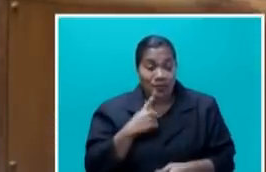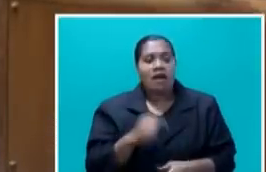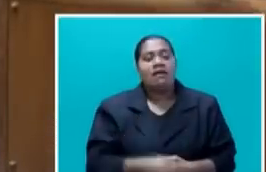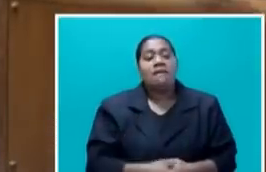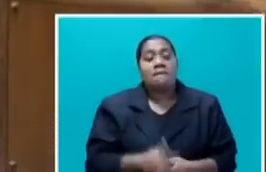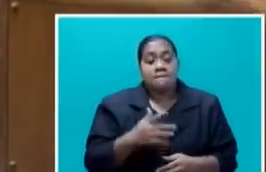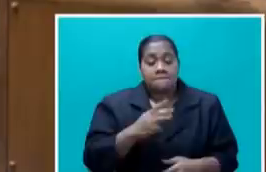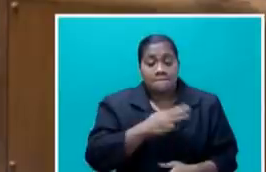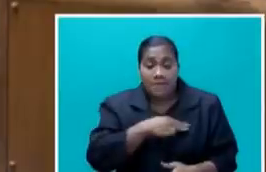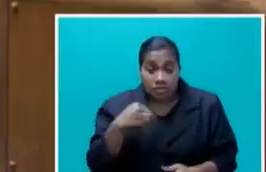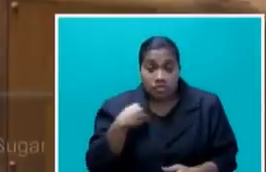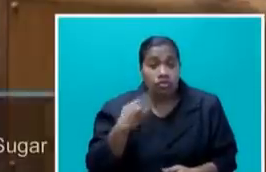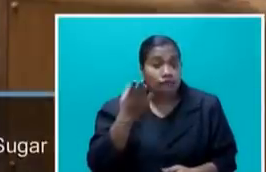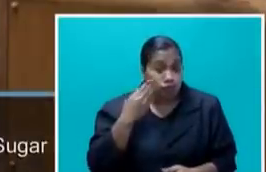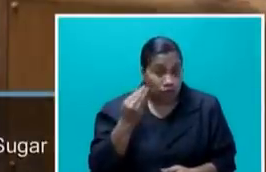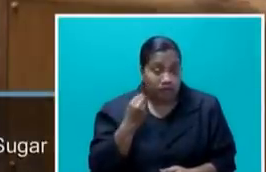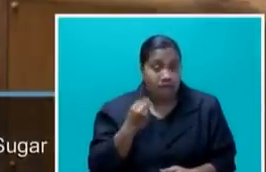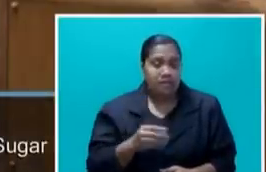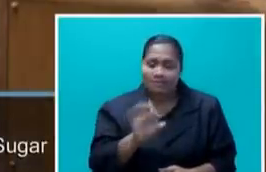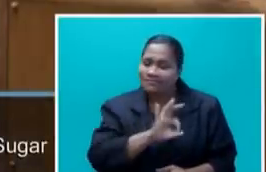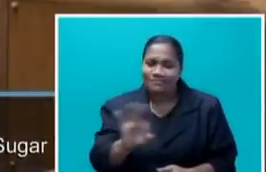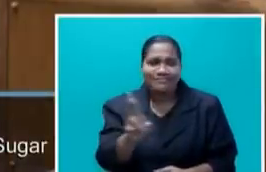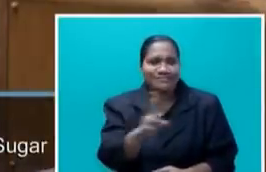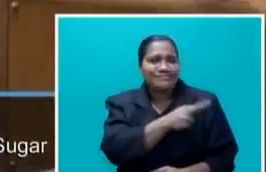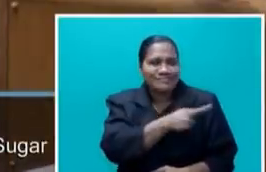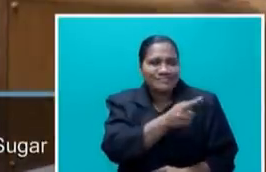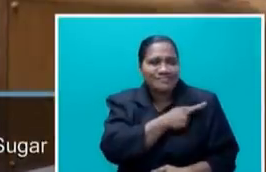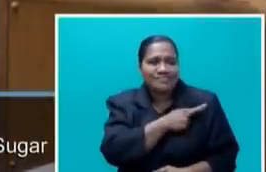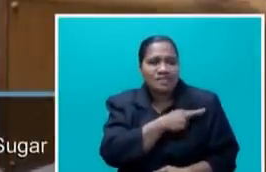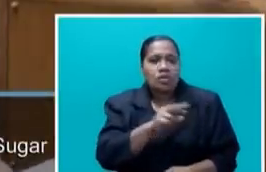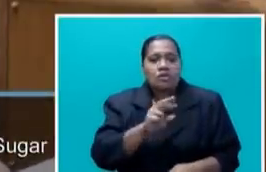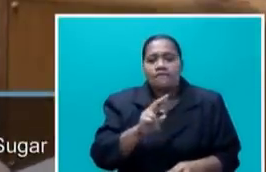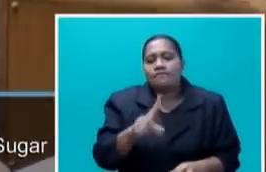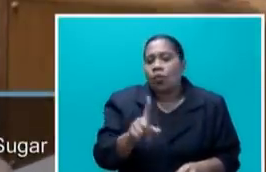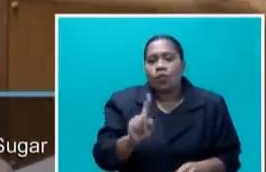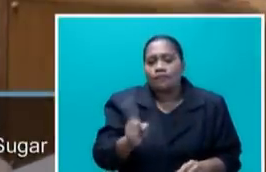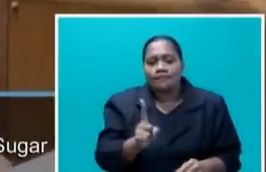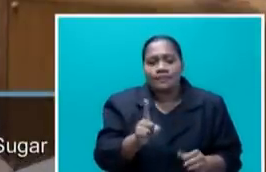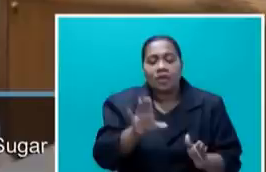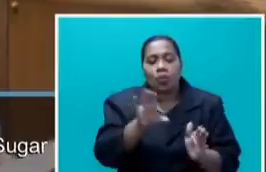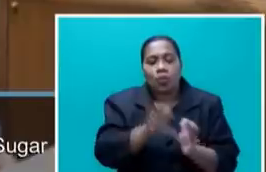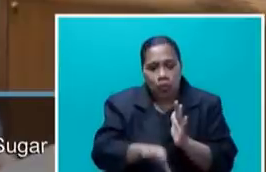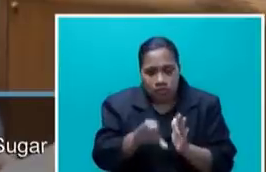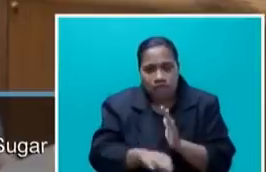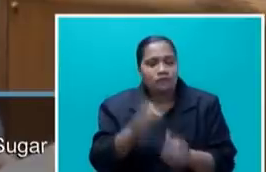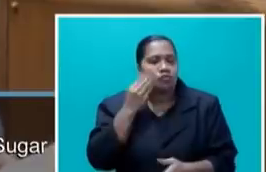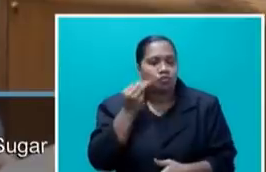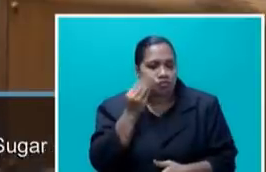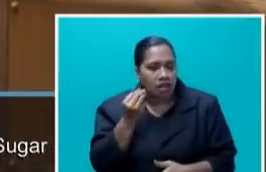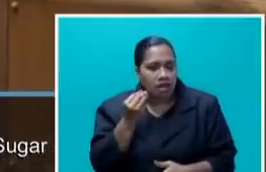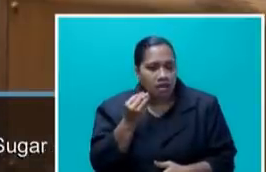is not the responsible authority to regulate price of any item including sugar. Whether the proposed price